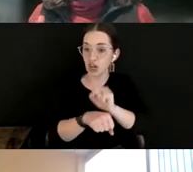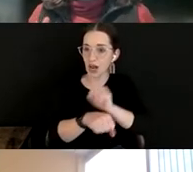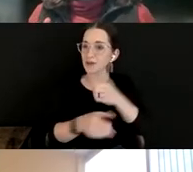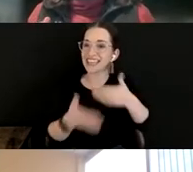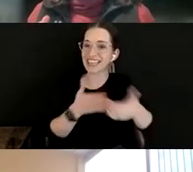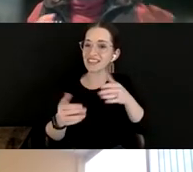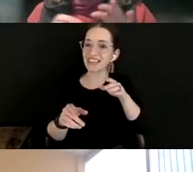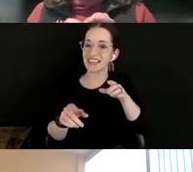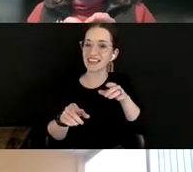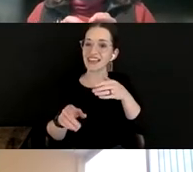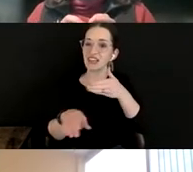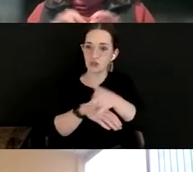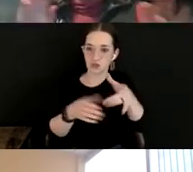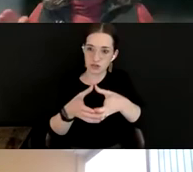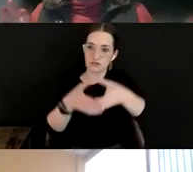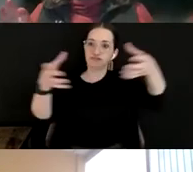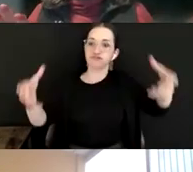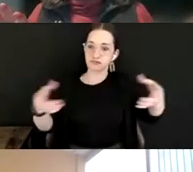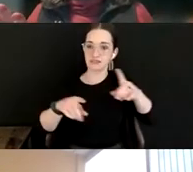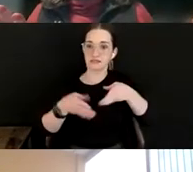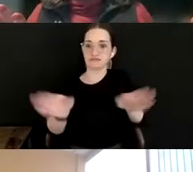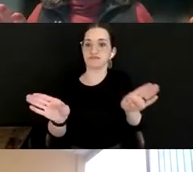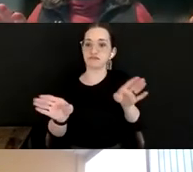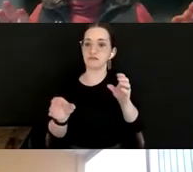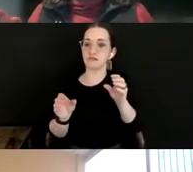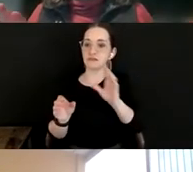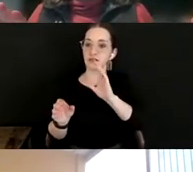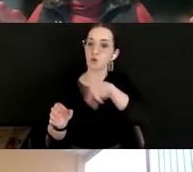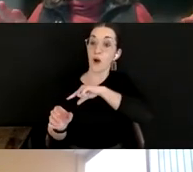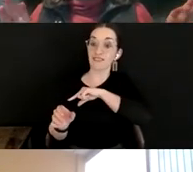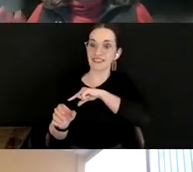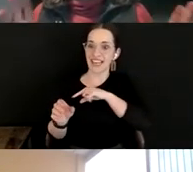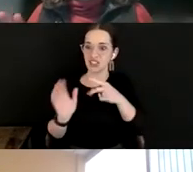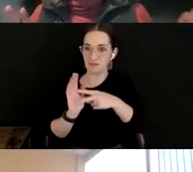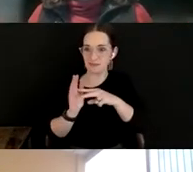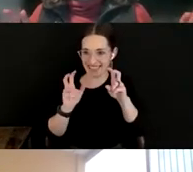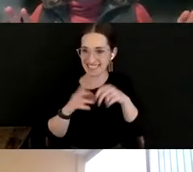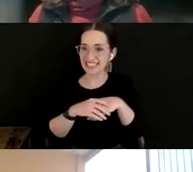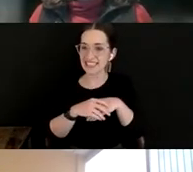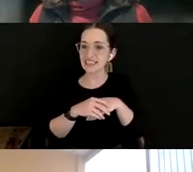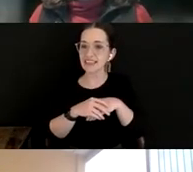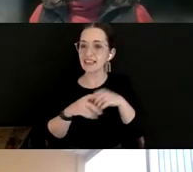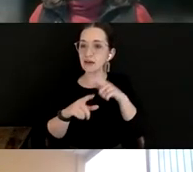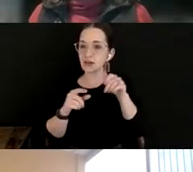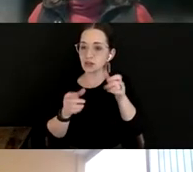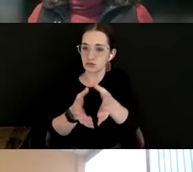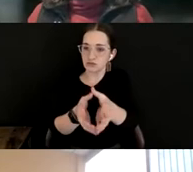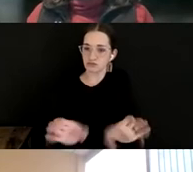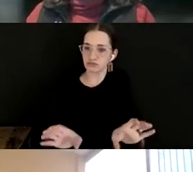thresholds. But when you reorganize the job into part-time, two part-time hybrid positions,